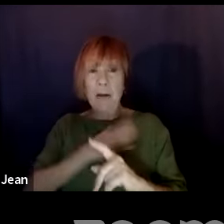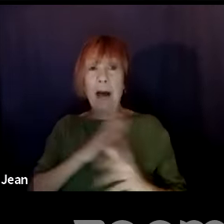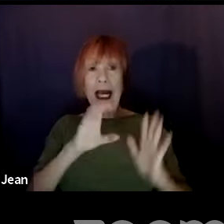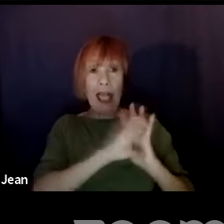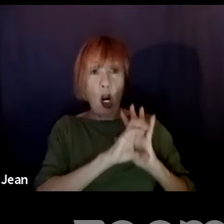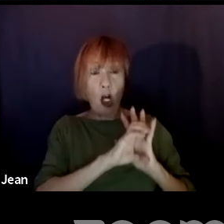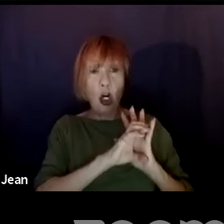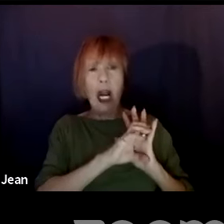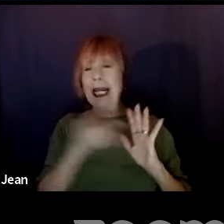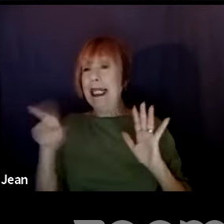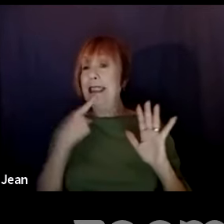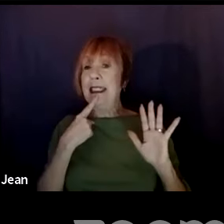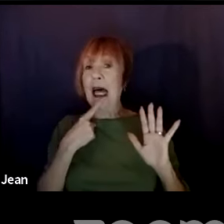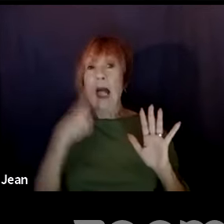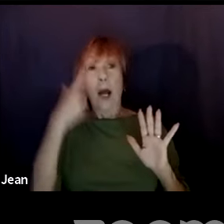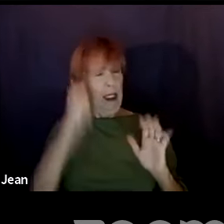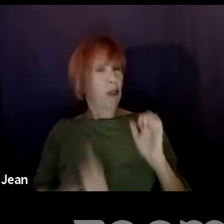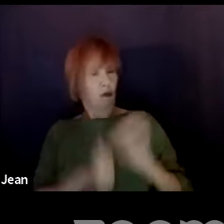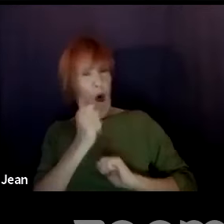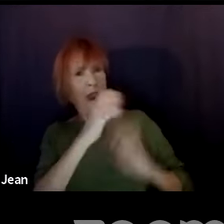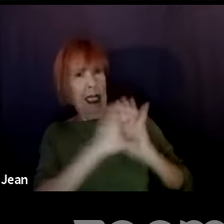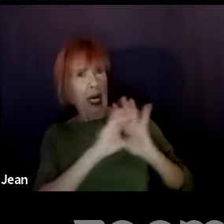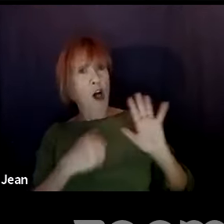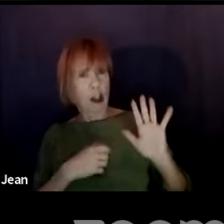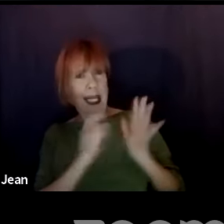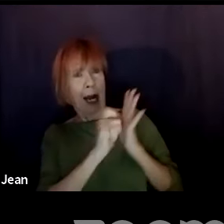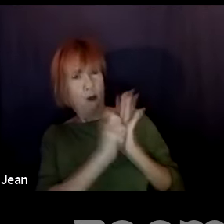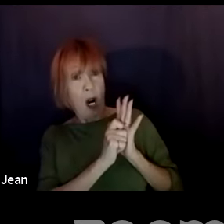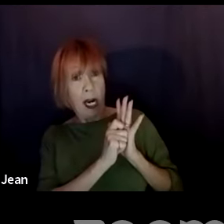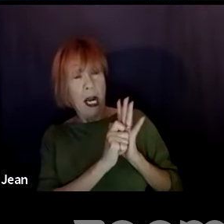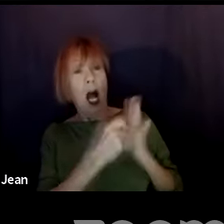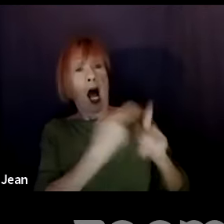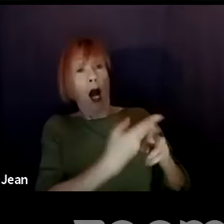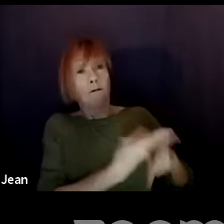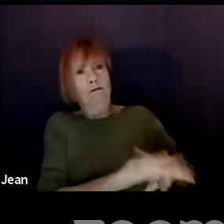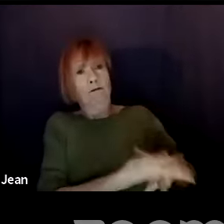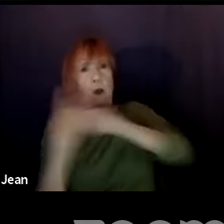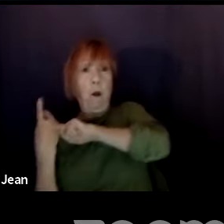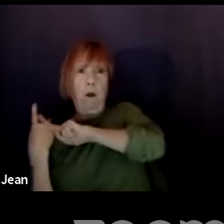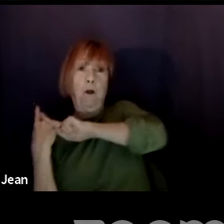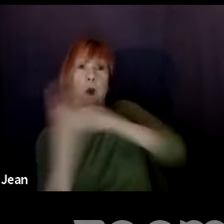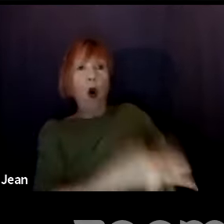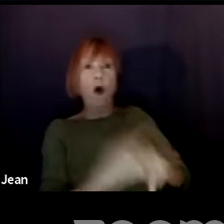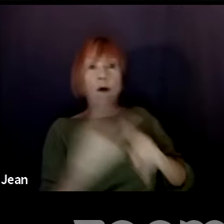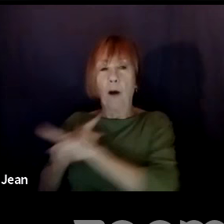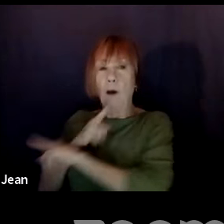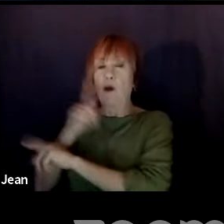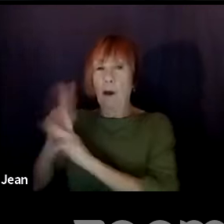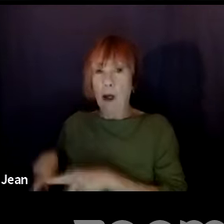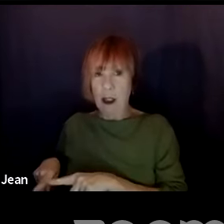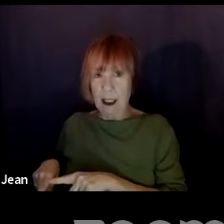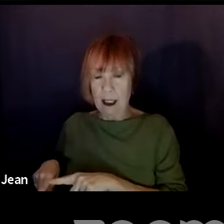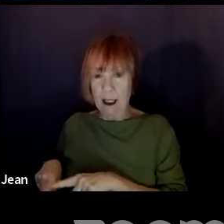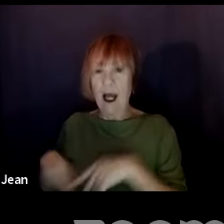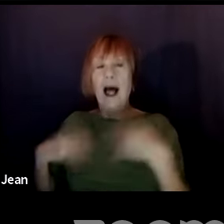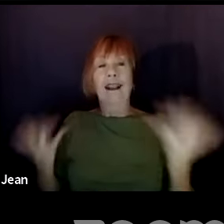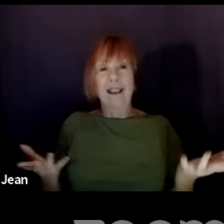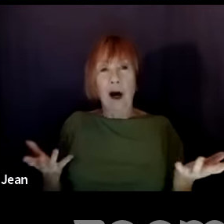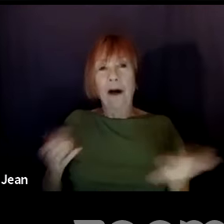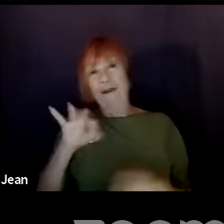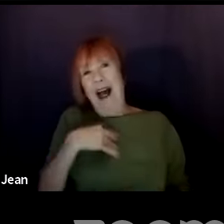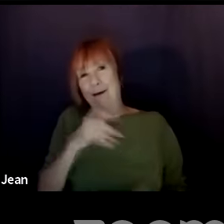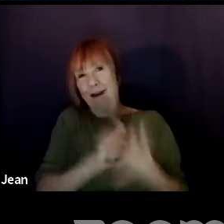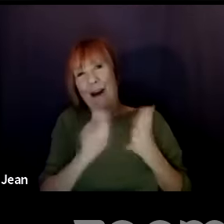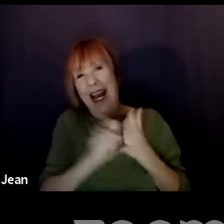about when you use a real character. So when I create a, let's say, if I create a 16 year old boy, 9,000 to 10 is going to be my son. So I just take